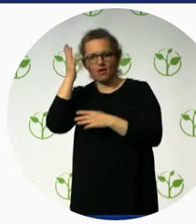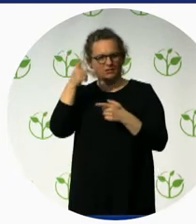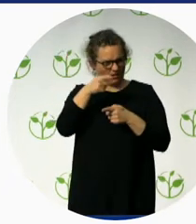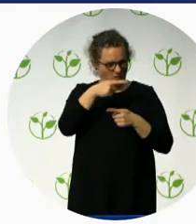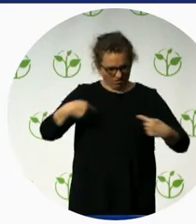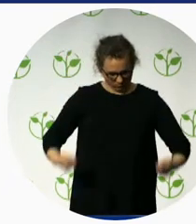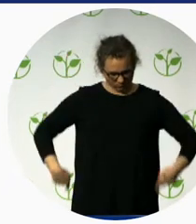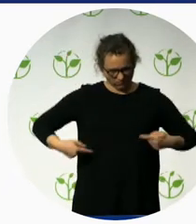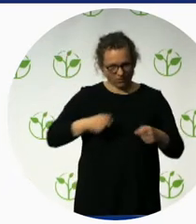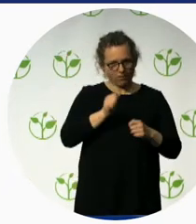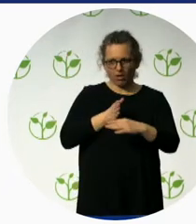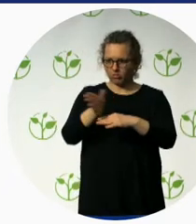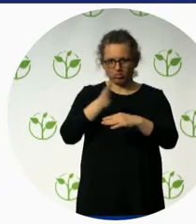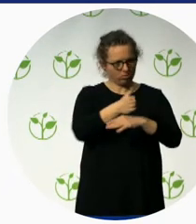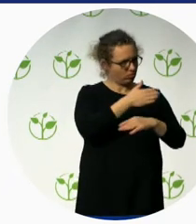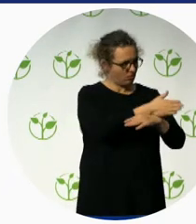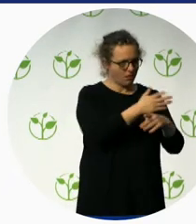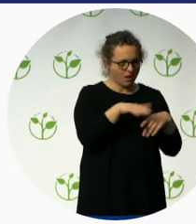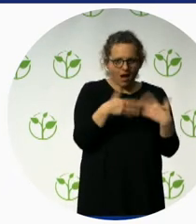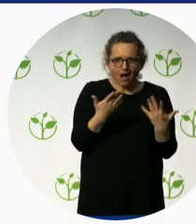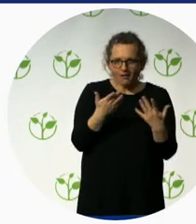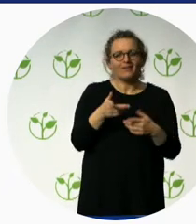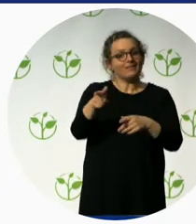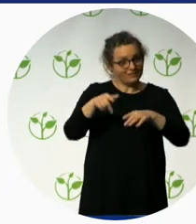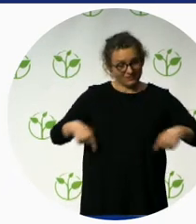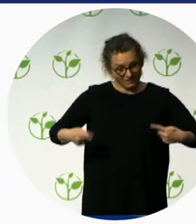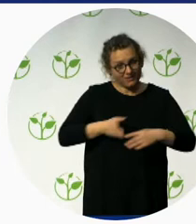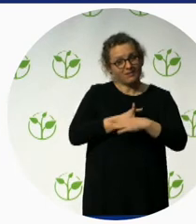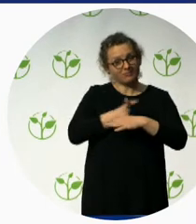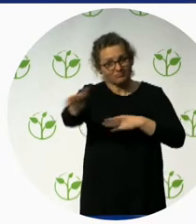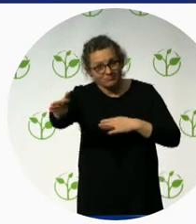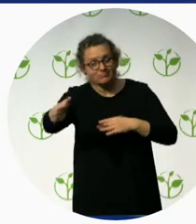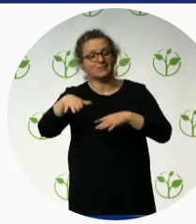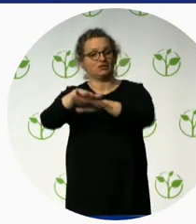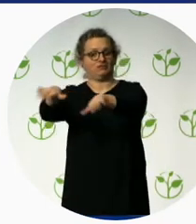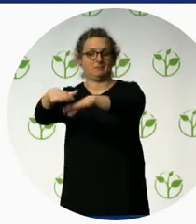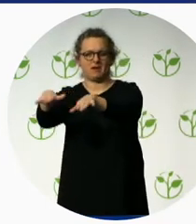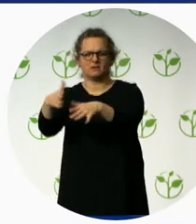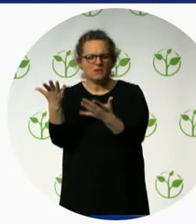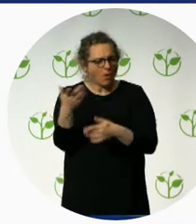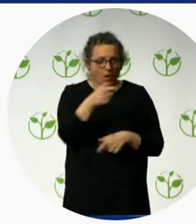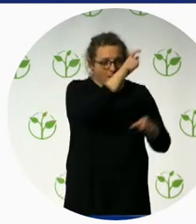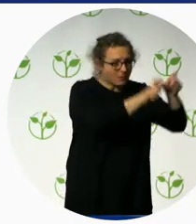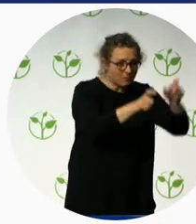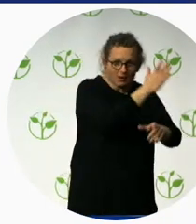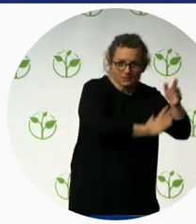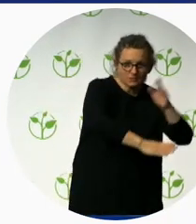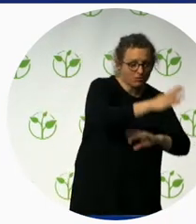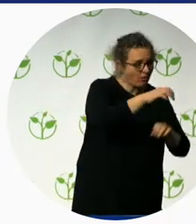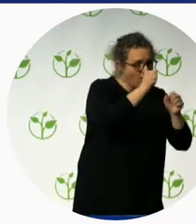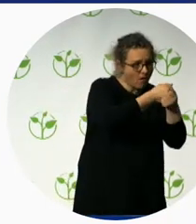available for people with all type of disability or type of needs, diversity needs.